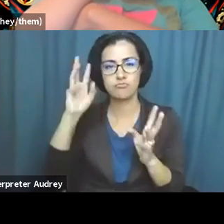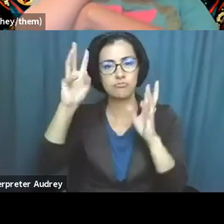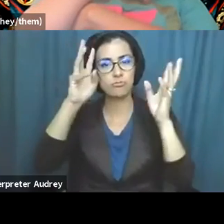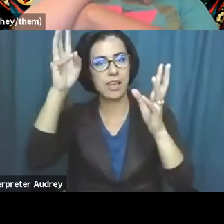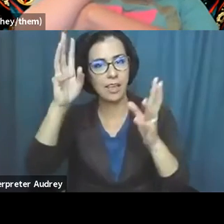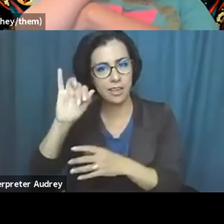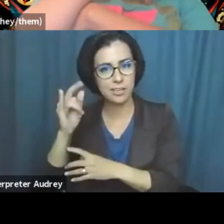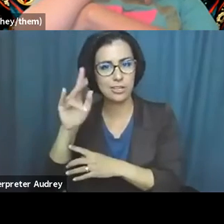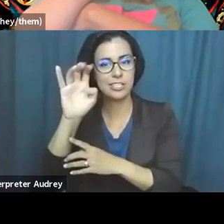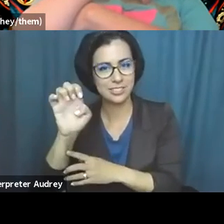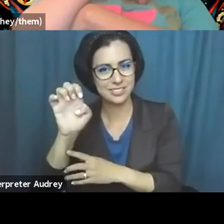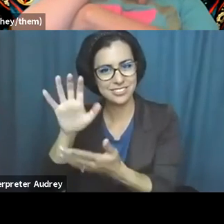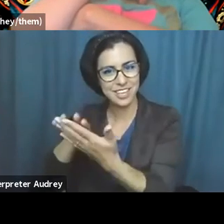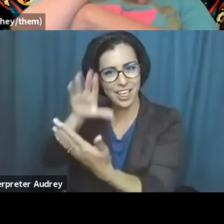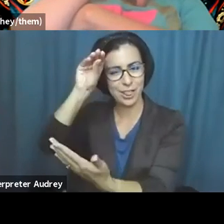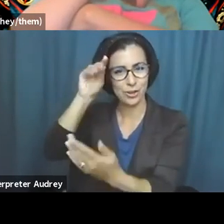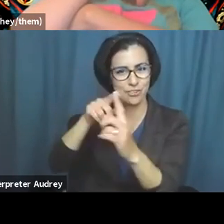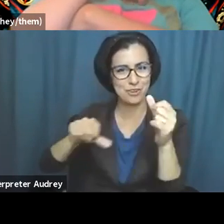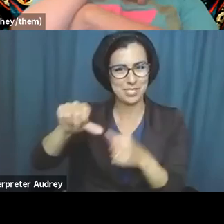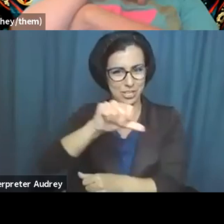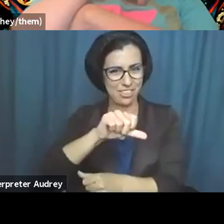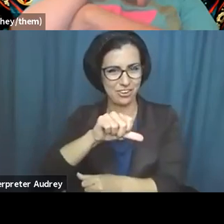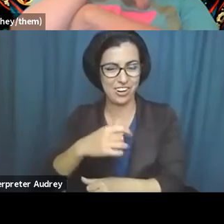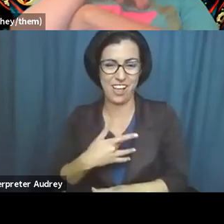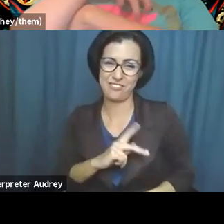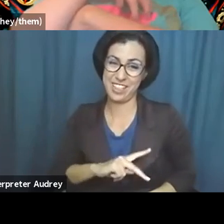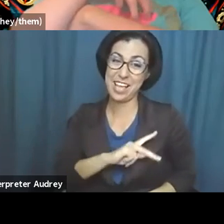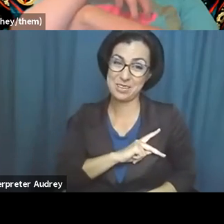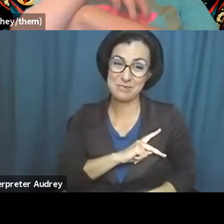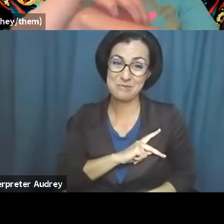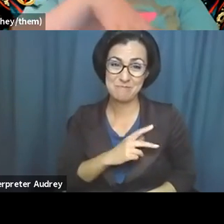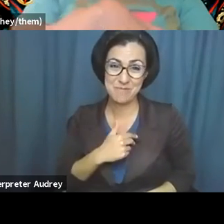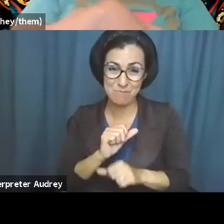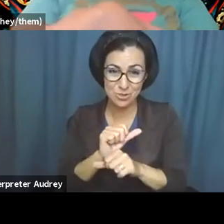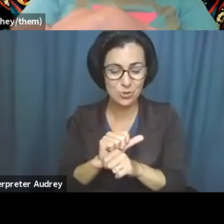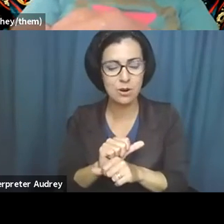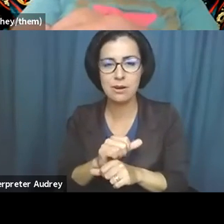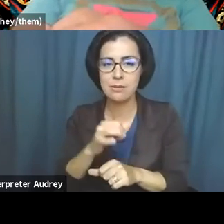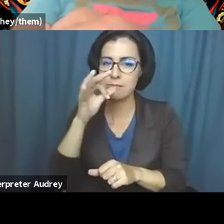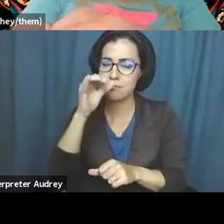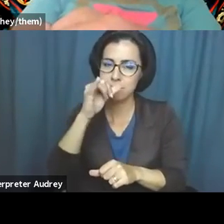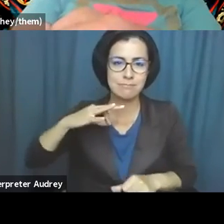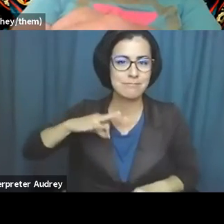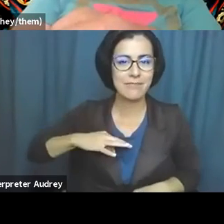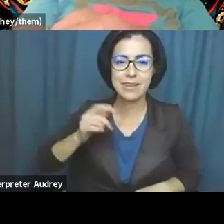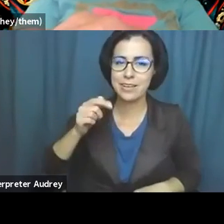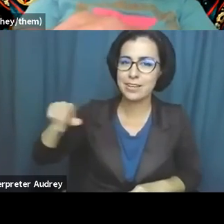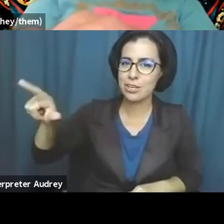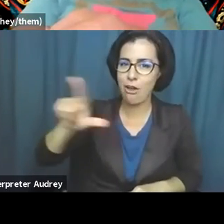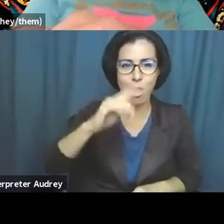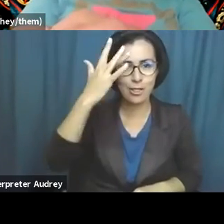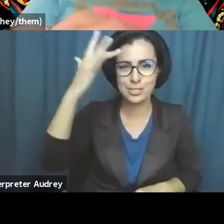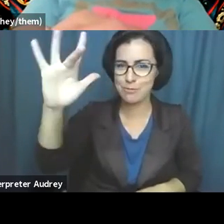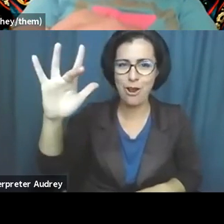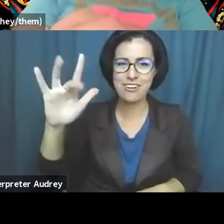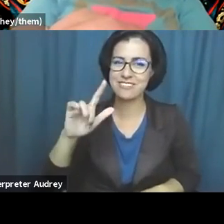learn from each other's practice. I feel like my own personal practice has been deeply enriched by this exchange. And y'all were so smart and, and, uh, this